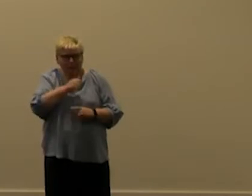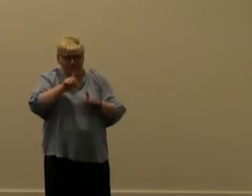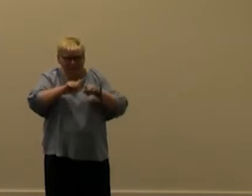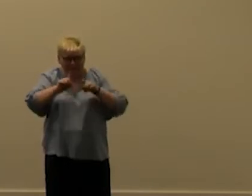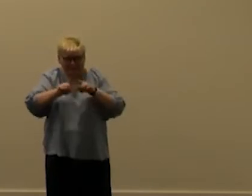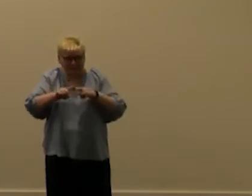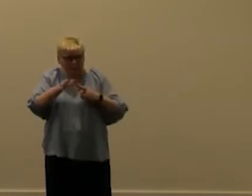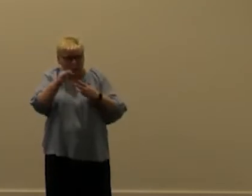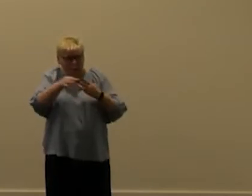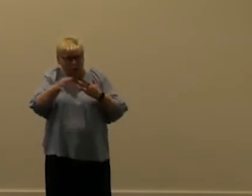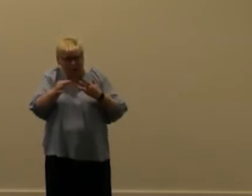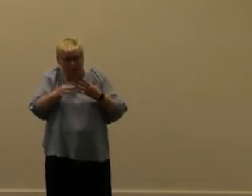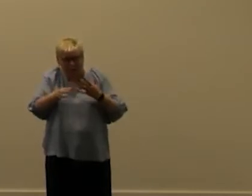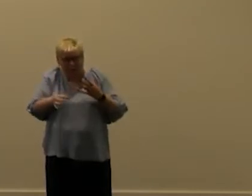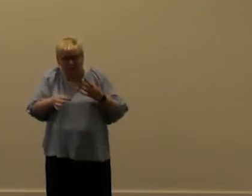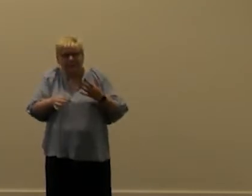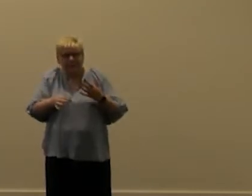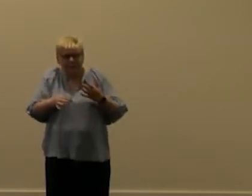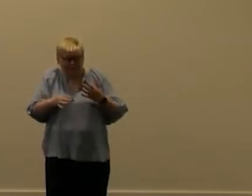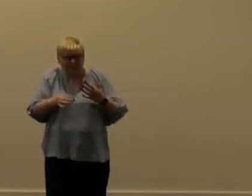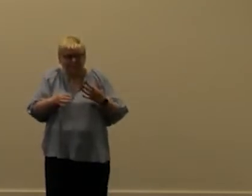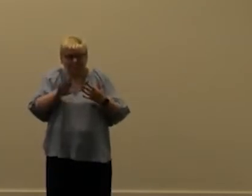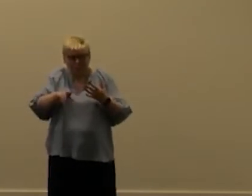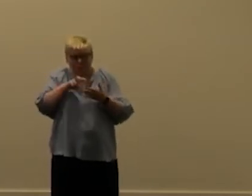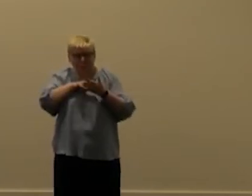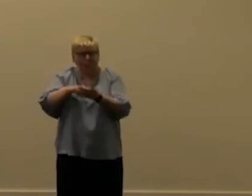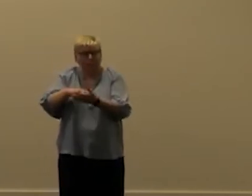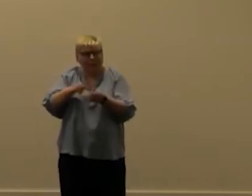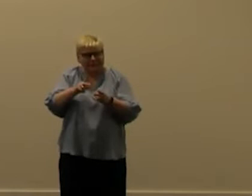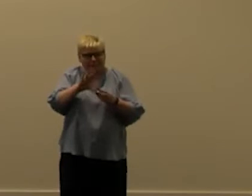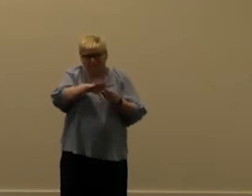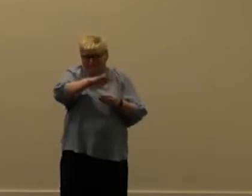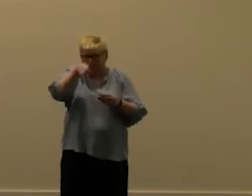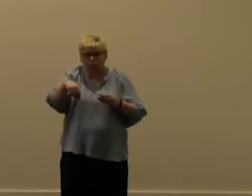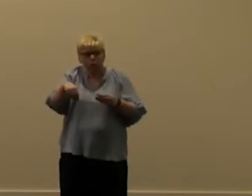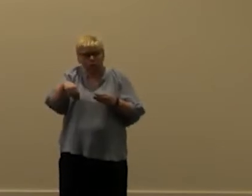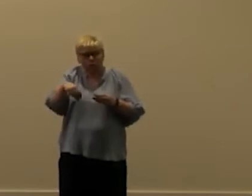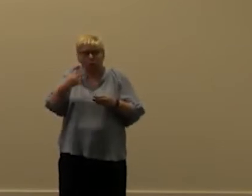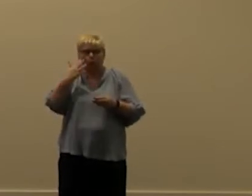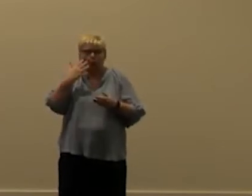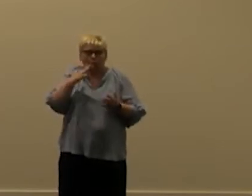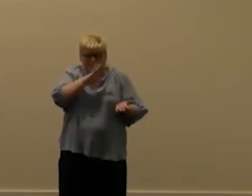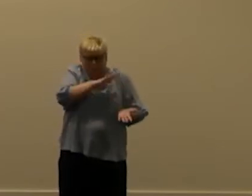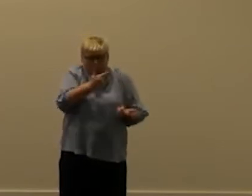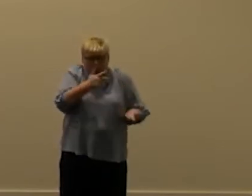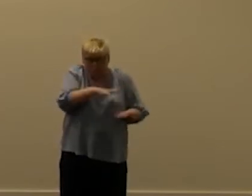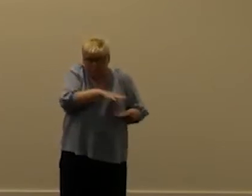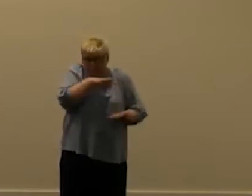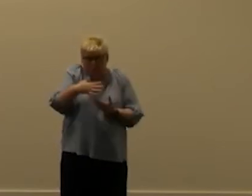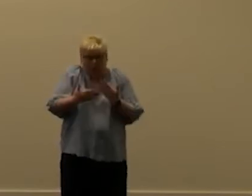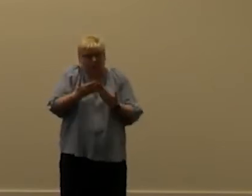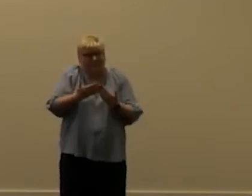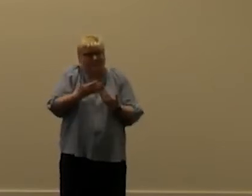like around the clock pushing data from the booking systems into system and when we get large batches of booking updates